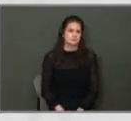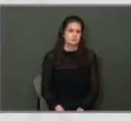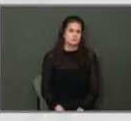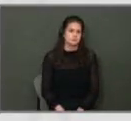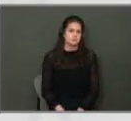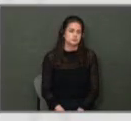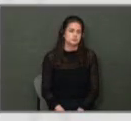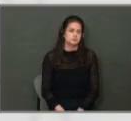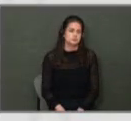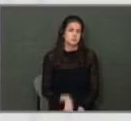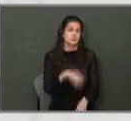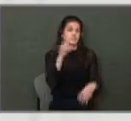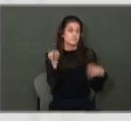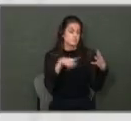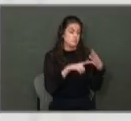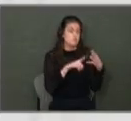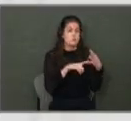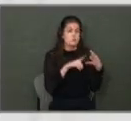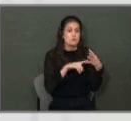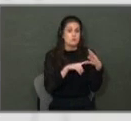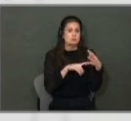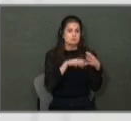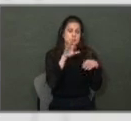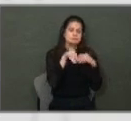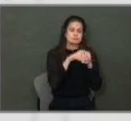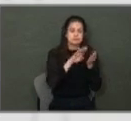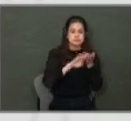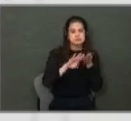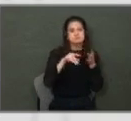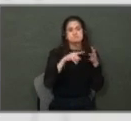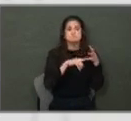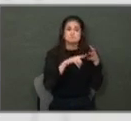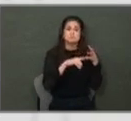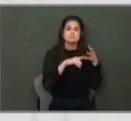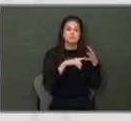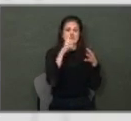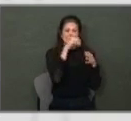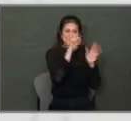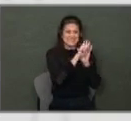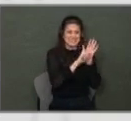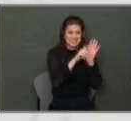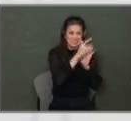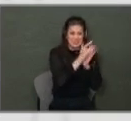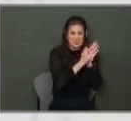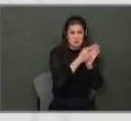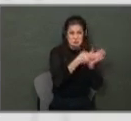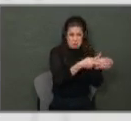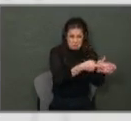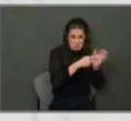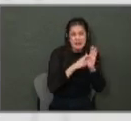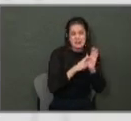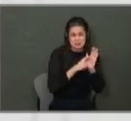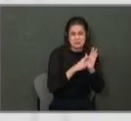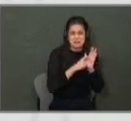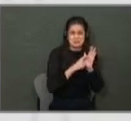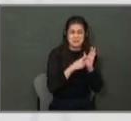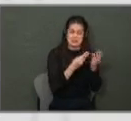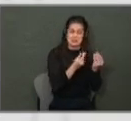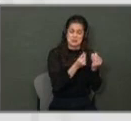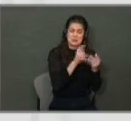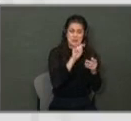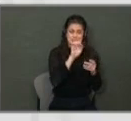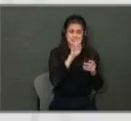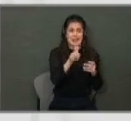The fourth part of the strategy, in addition to the exemptions, was allowing, because state law requires that this property tax rate